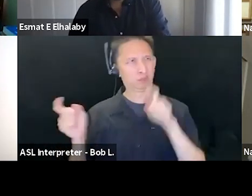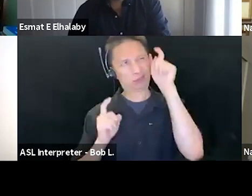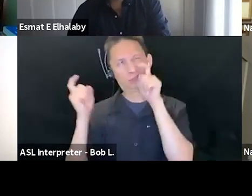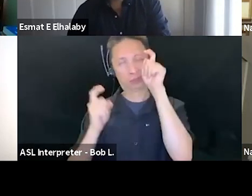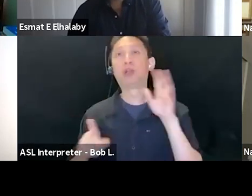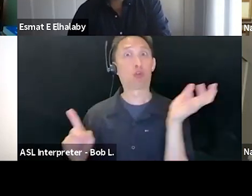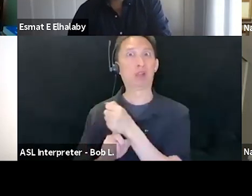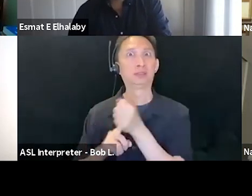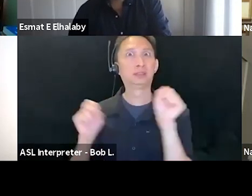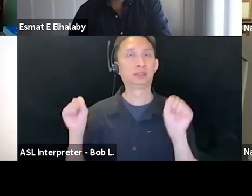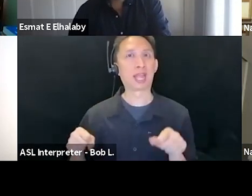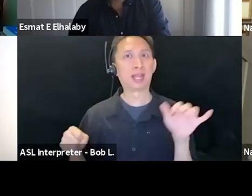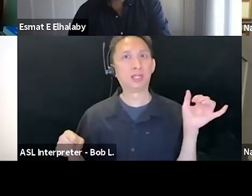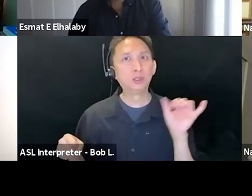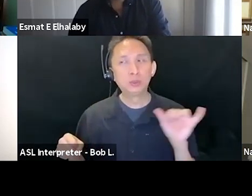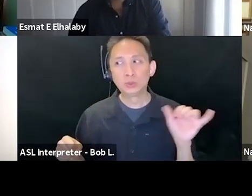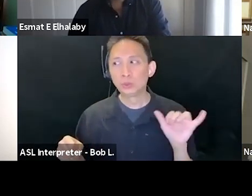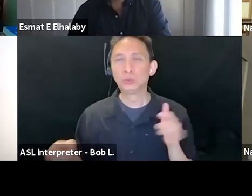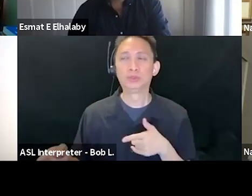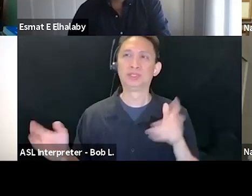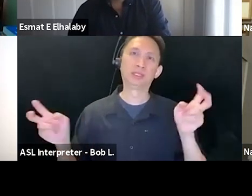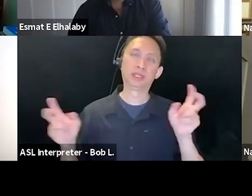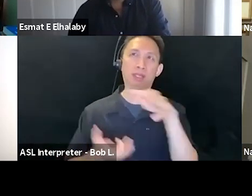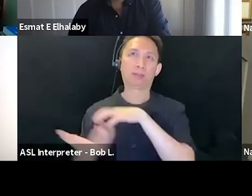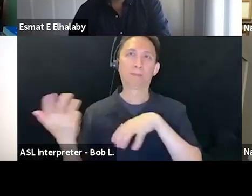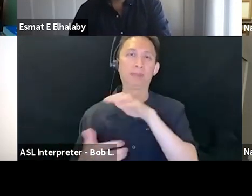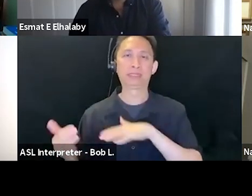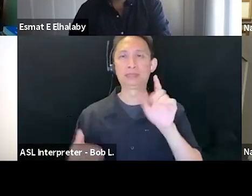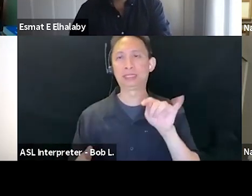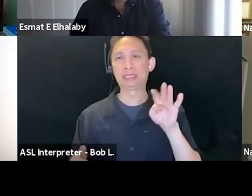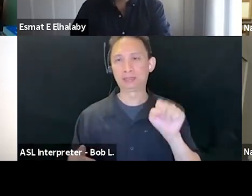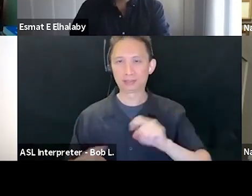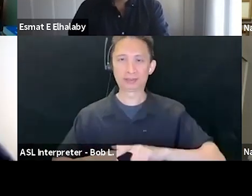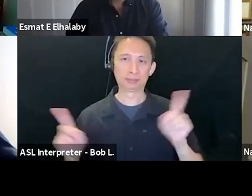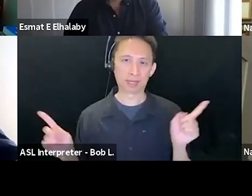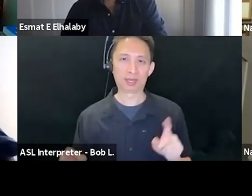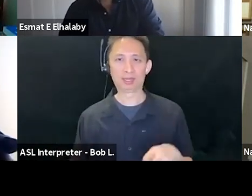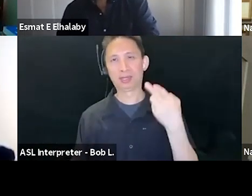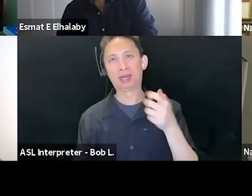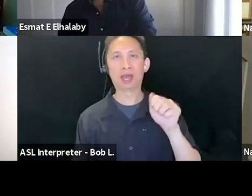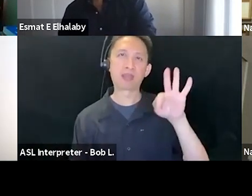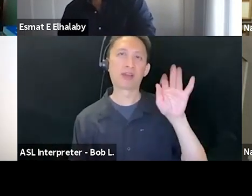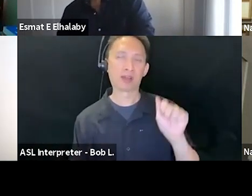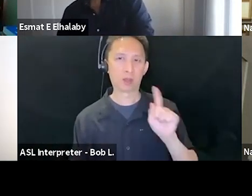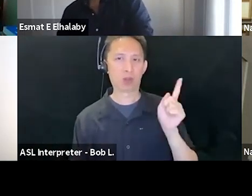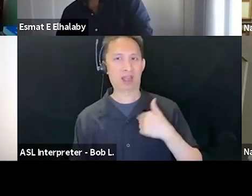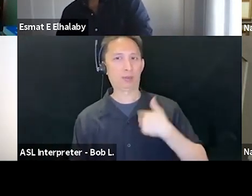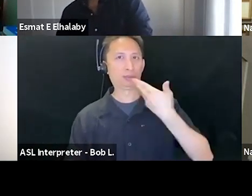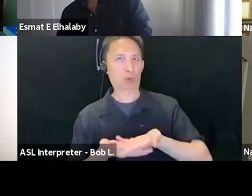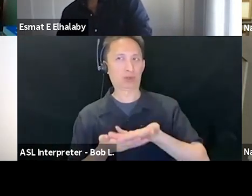the so-called mixed cities, of course, where I was born as, as a mixed city.